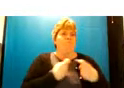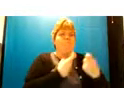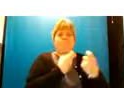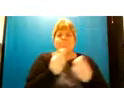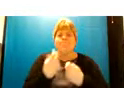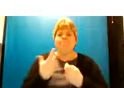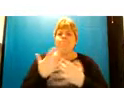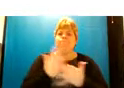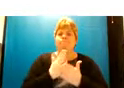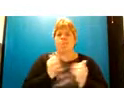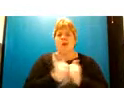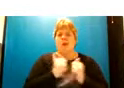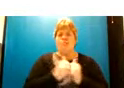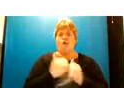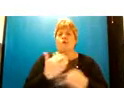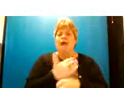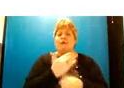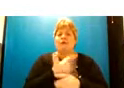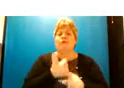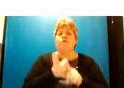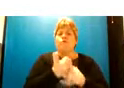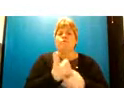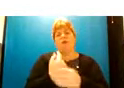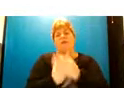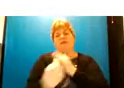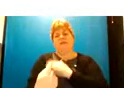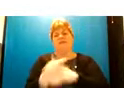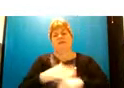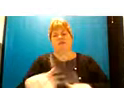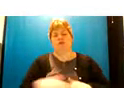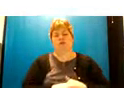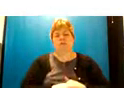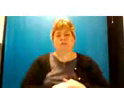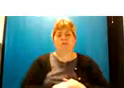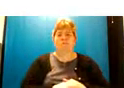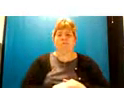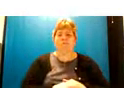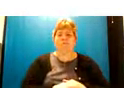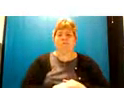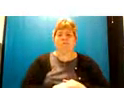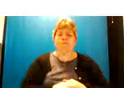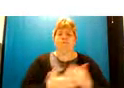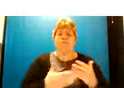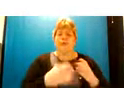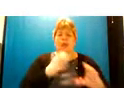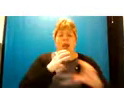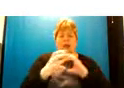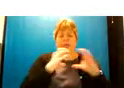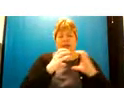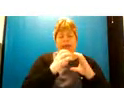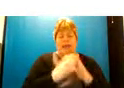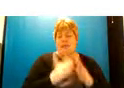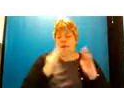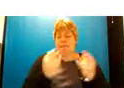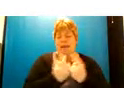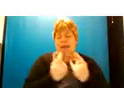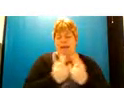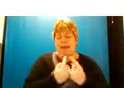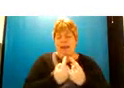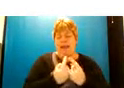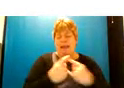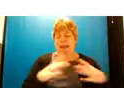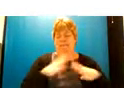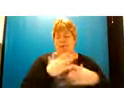the appropriate activities to support those individual children communications is a big part of the plan as i've already